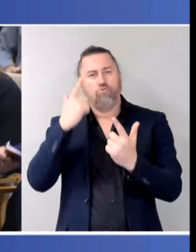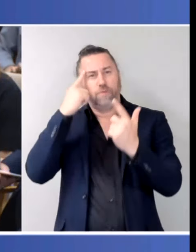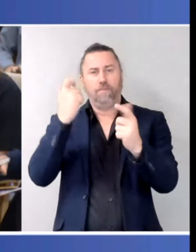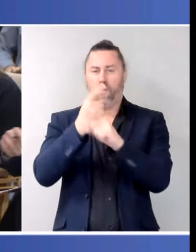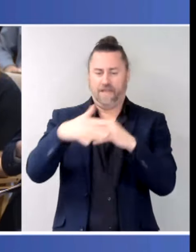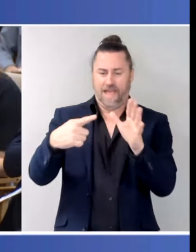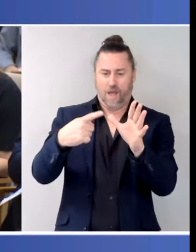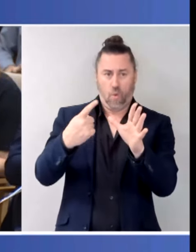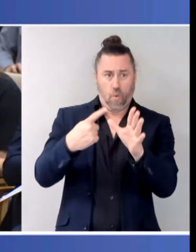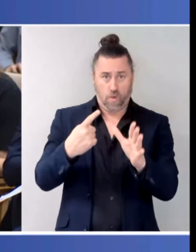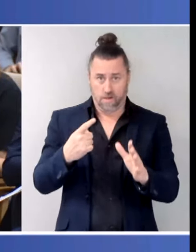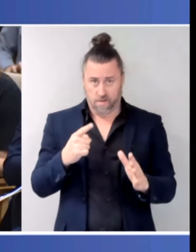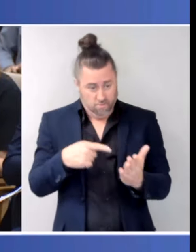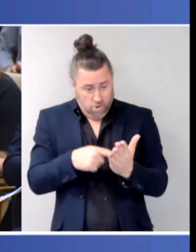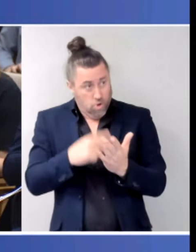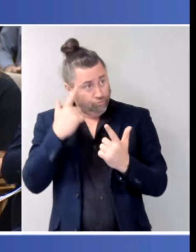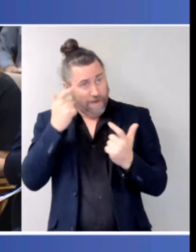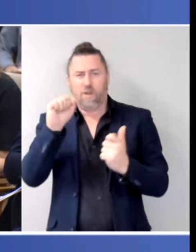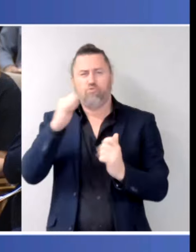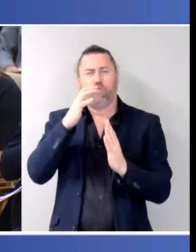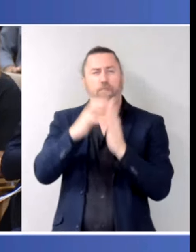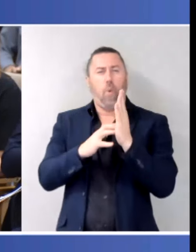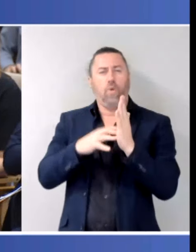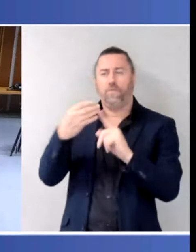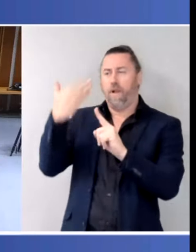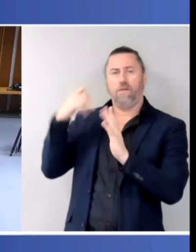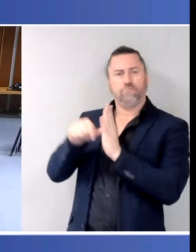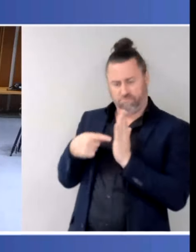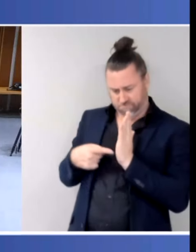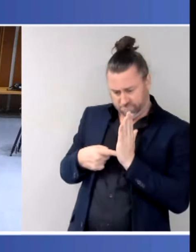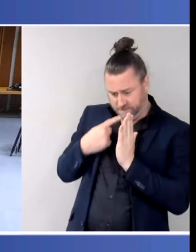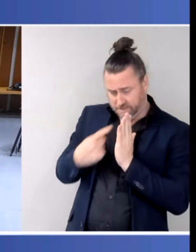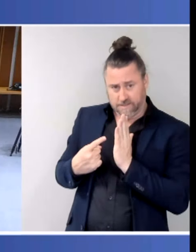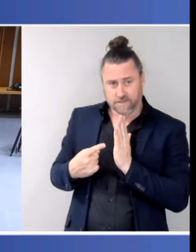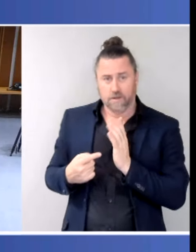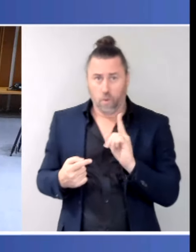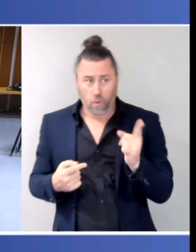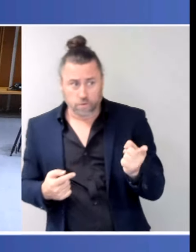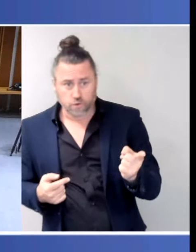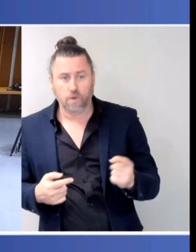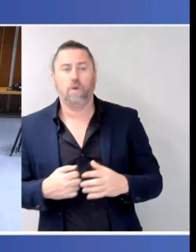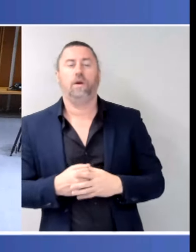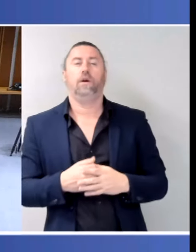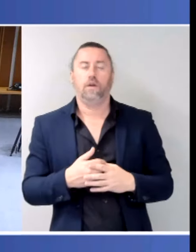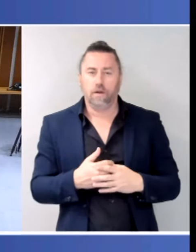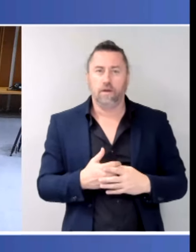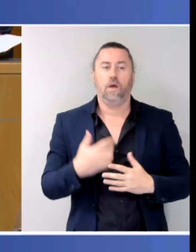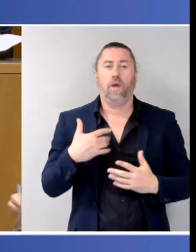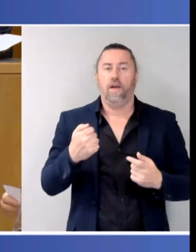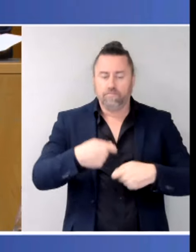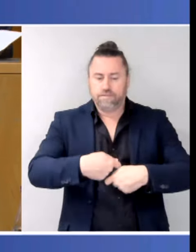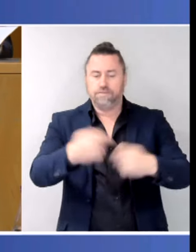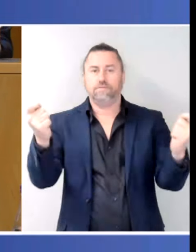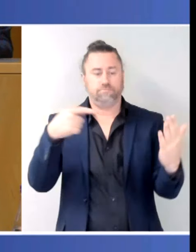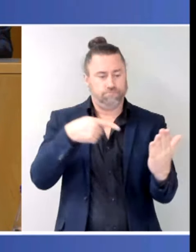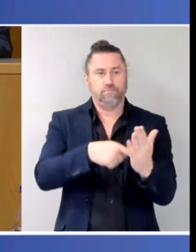something that each of you will do? Well, we've all agreed, as per this communique, to review our alcohol laws and come